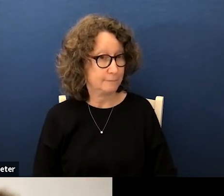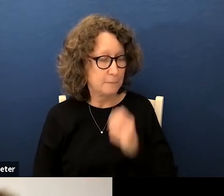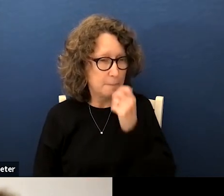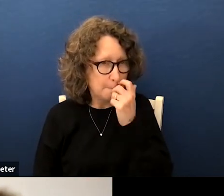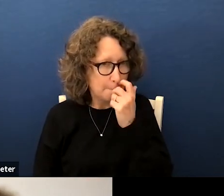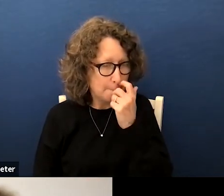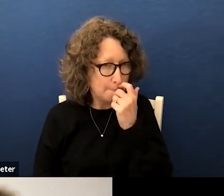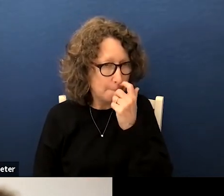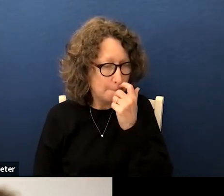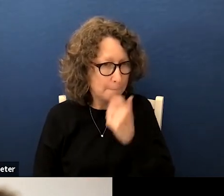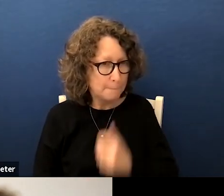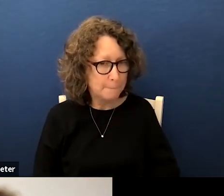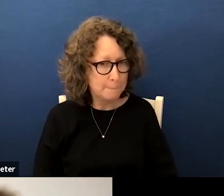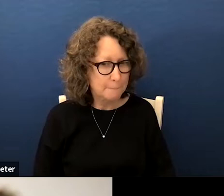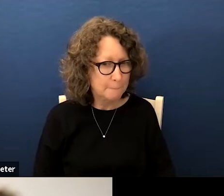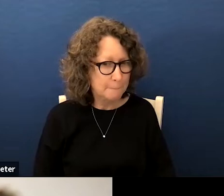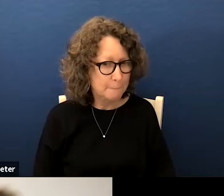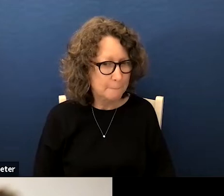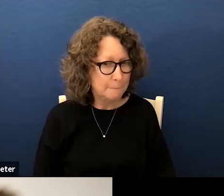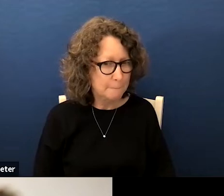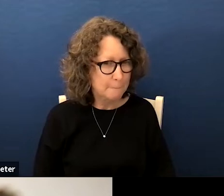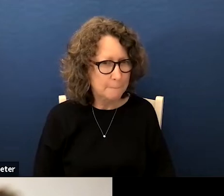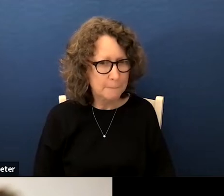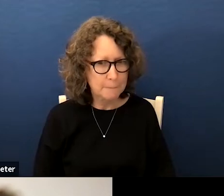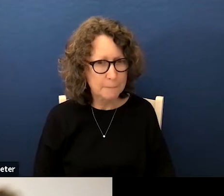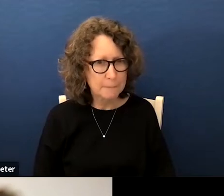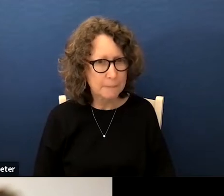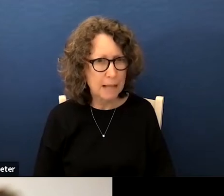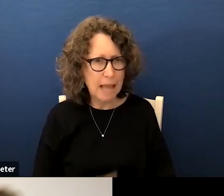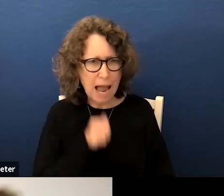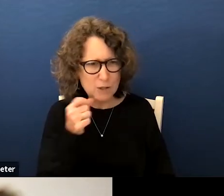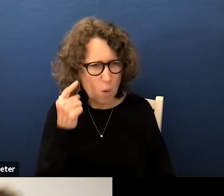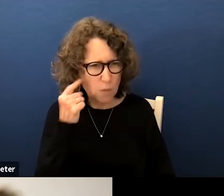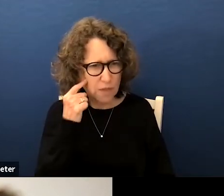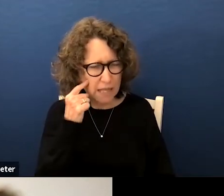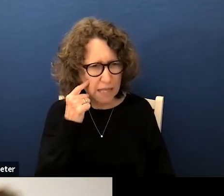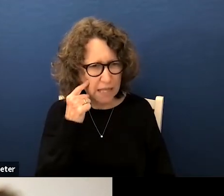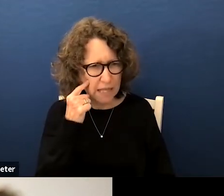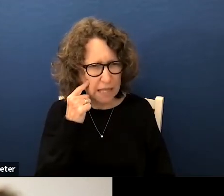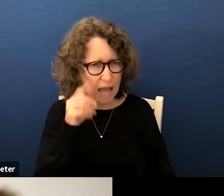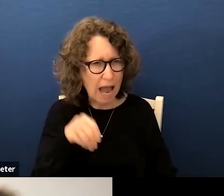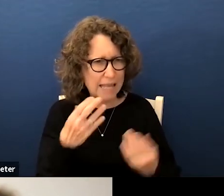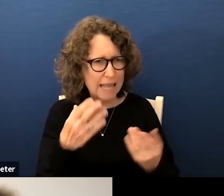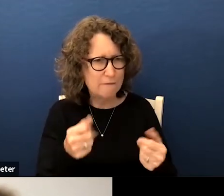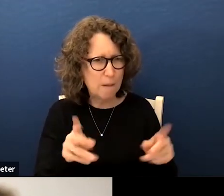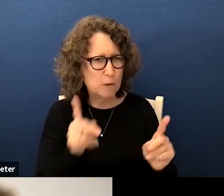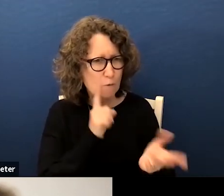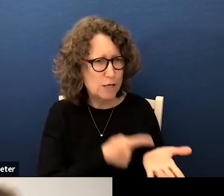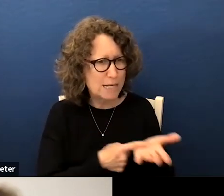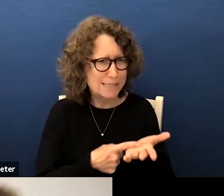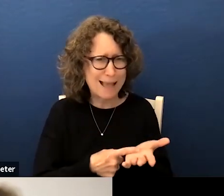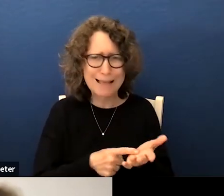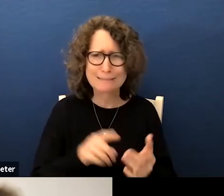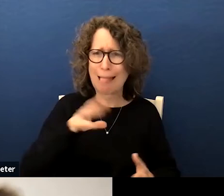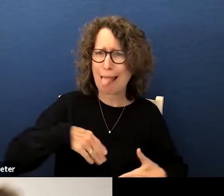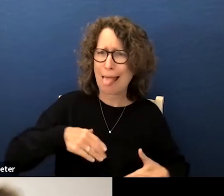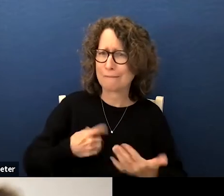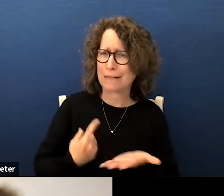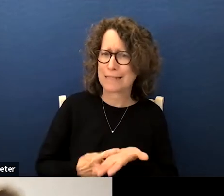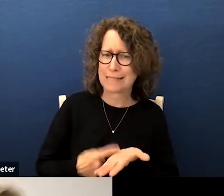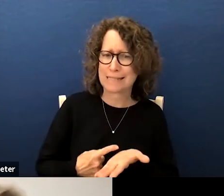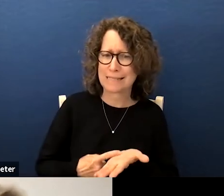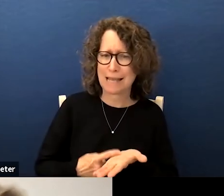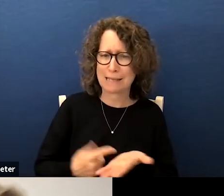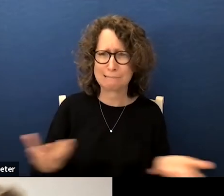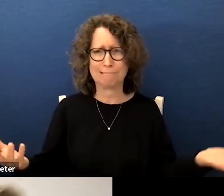yes i don't think i gave you an opportunity to discuss i thought this is